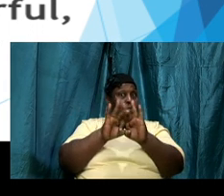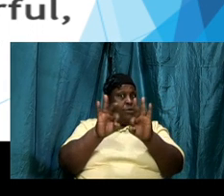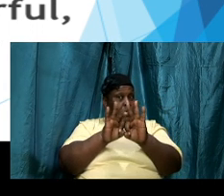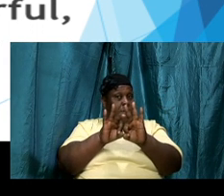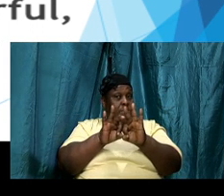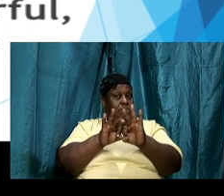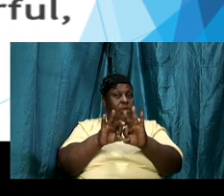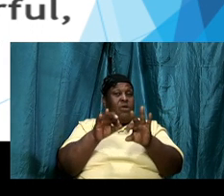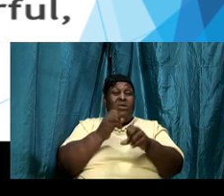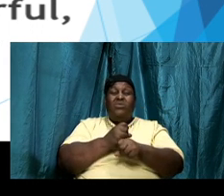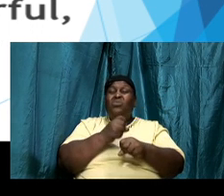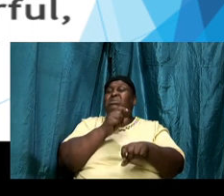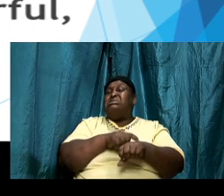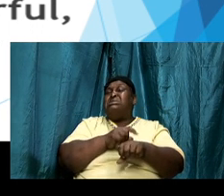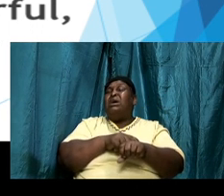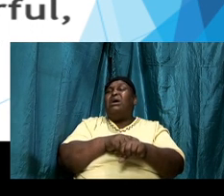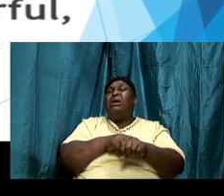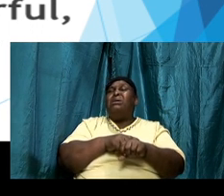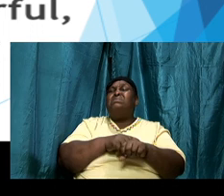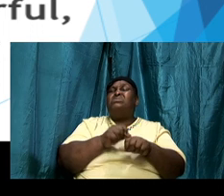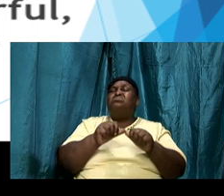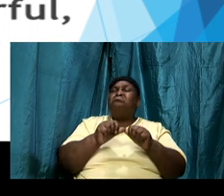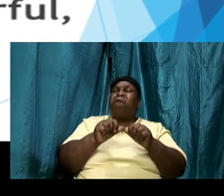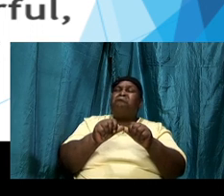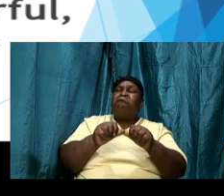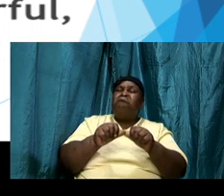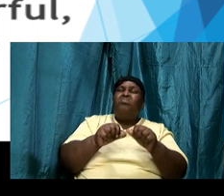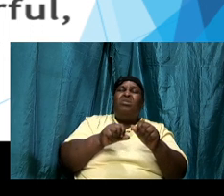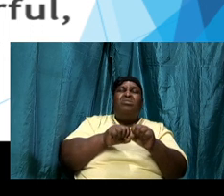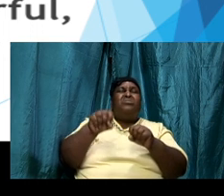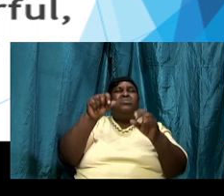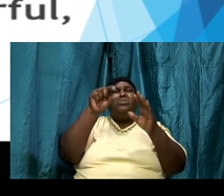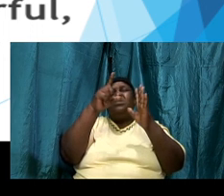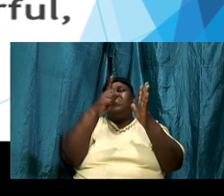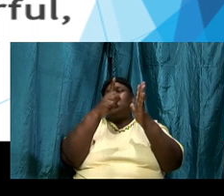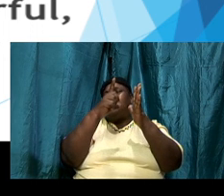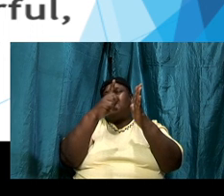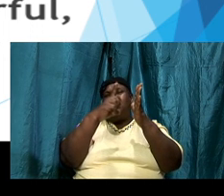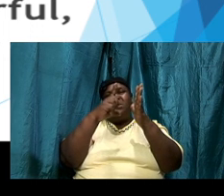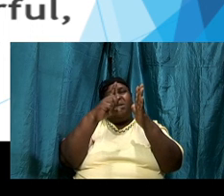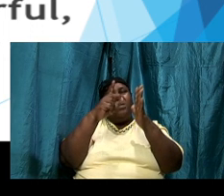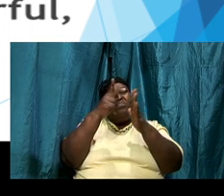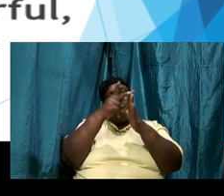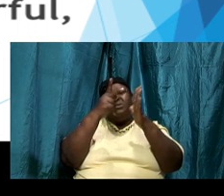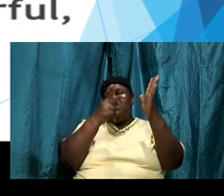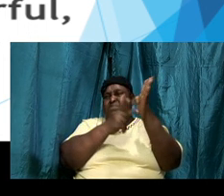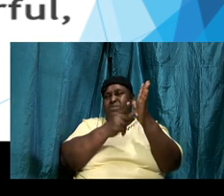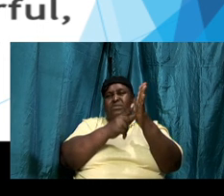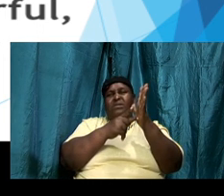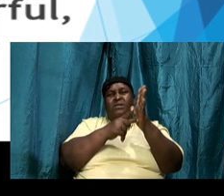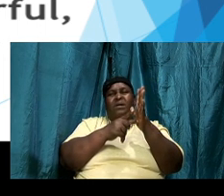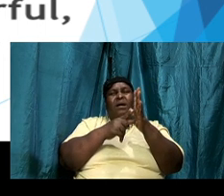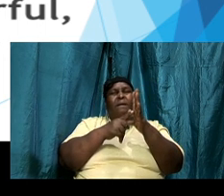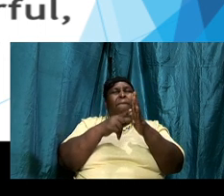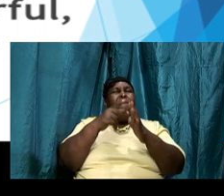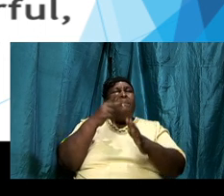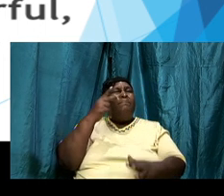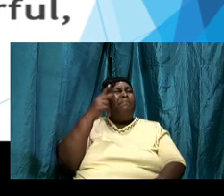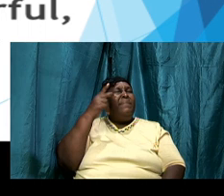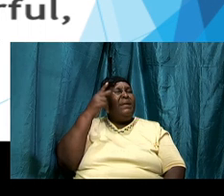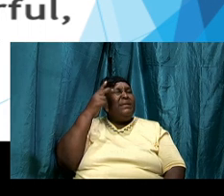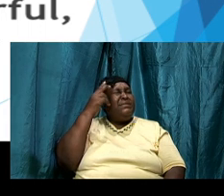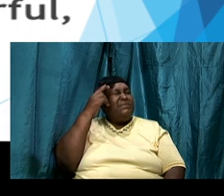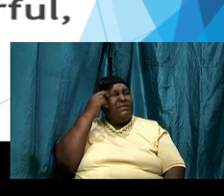time out to go through those so that the principle of meditating on God's word will be